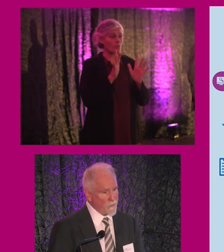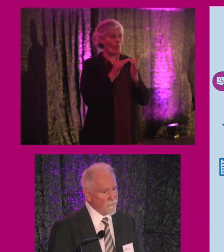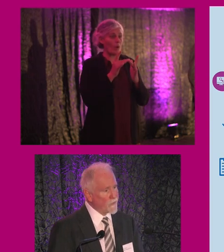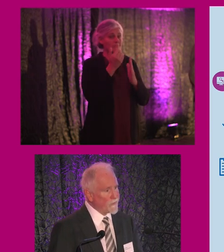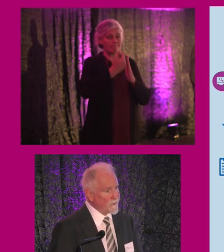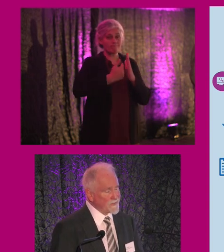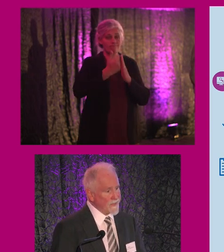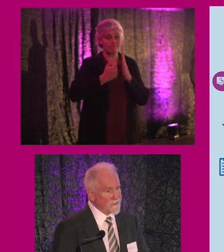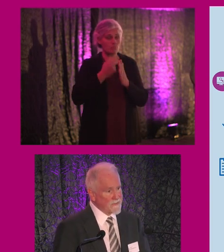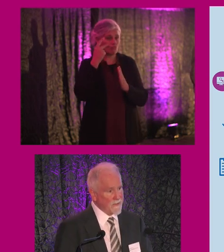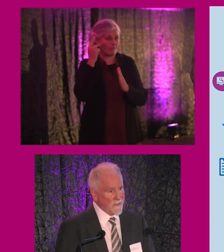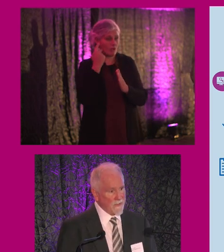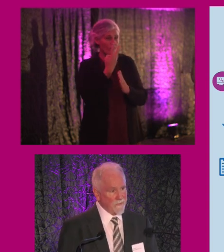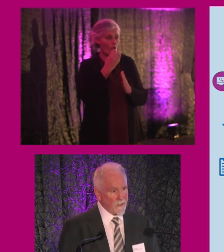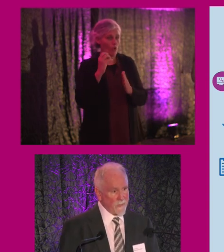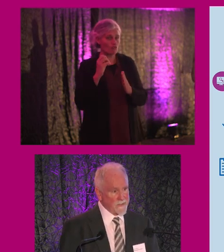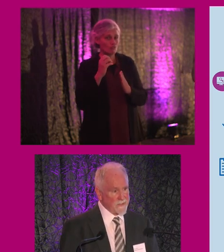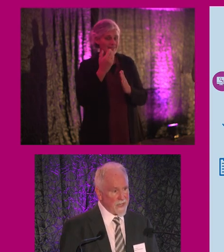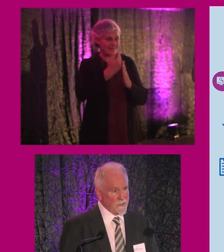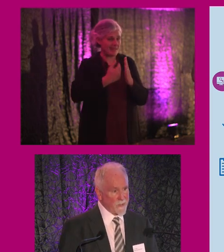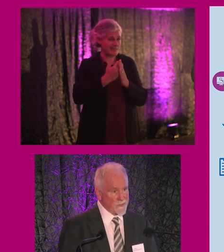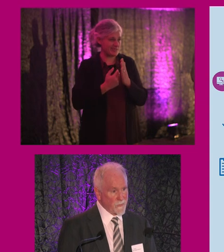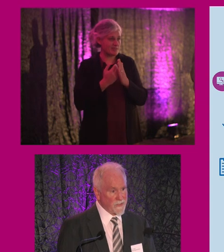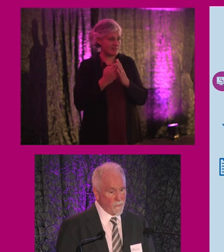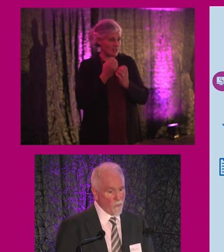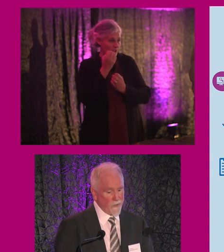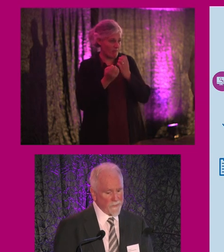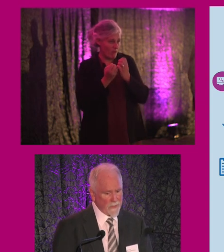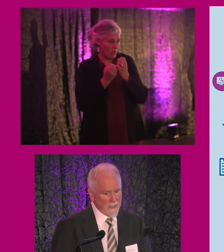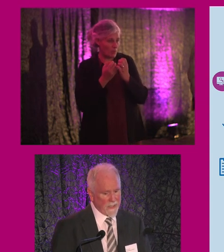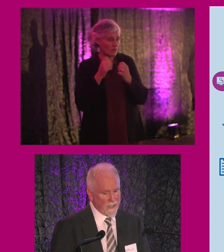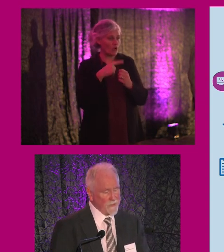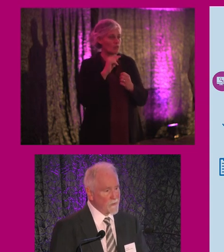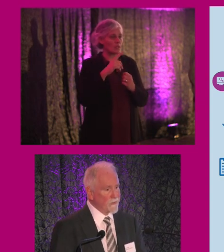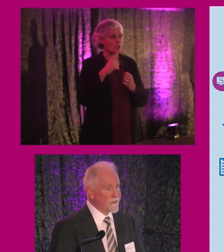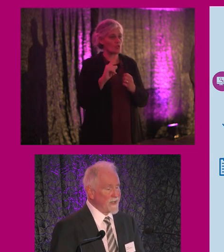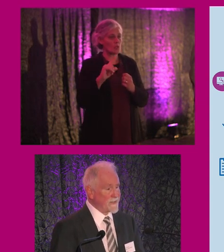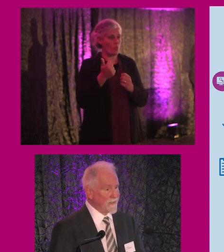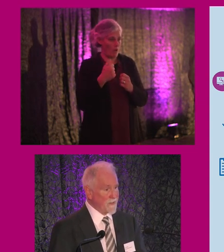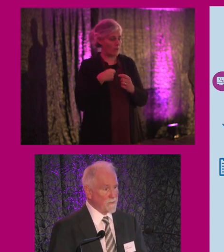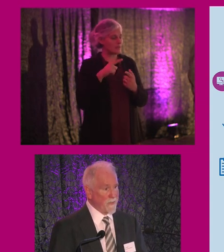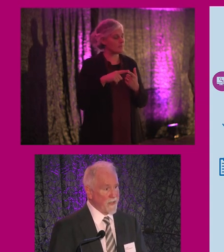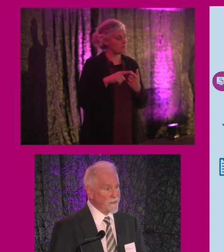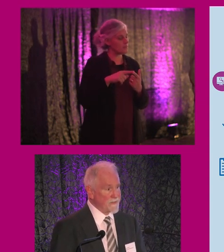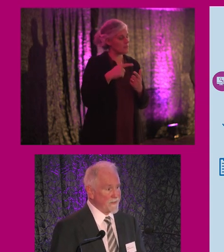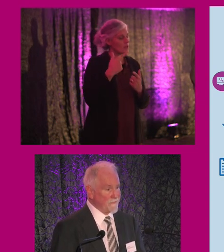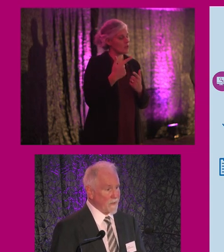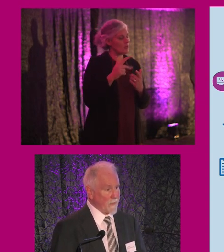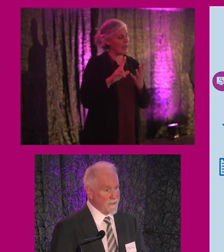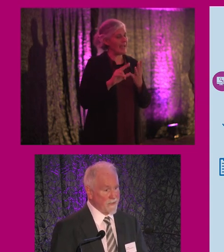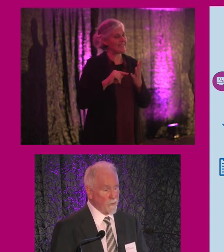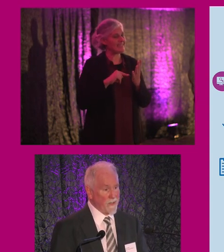reviewed, 400 sites evaluated in 2021, 280,000 pages